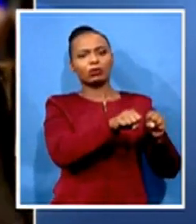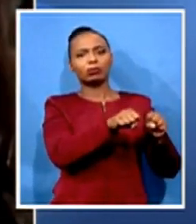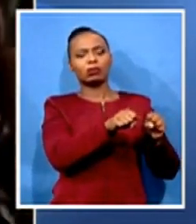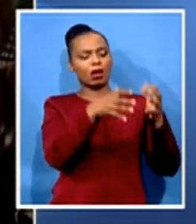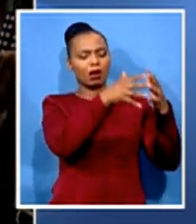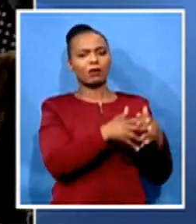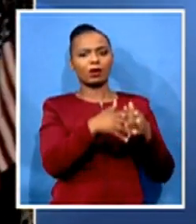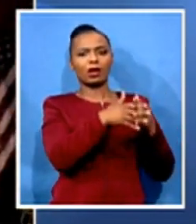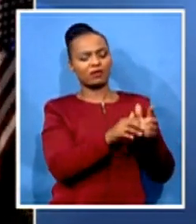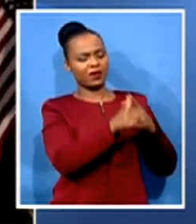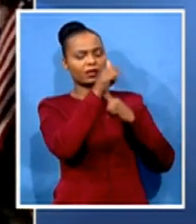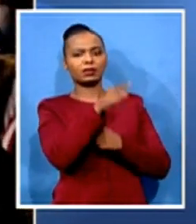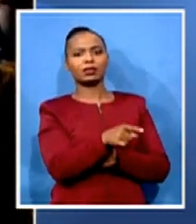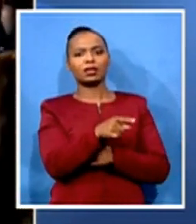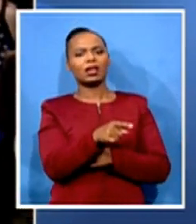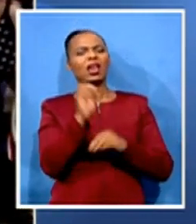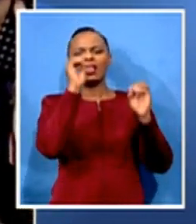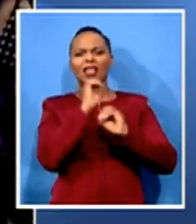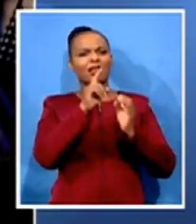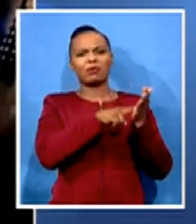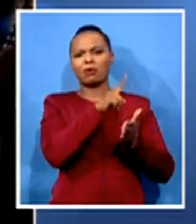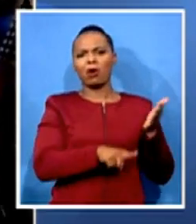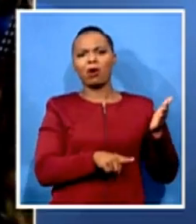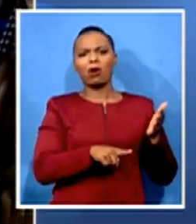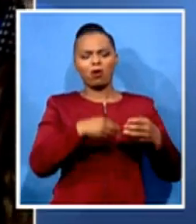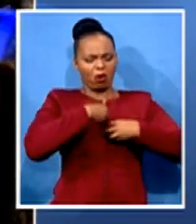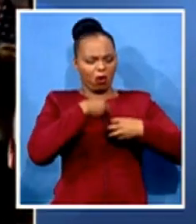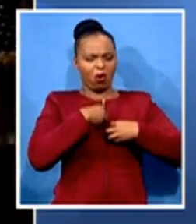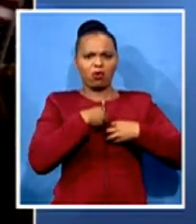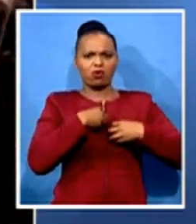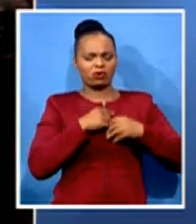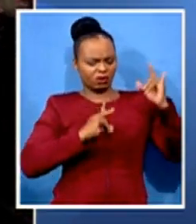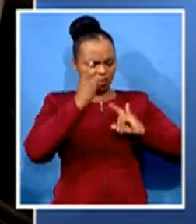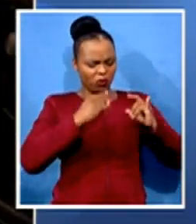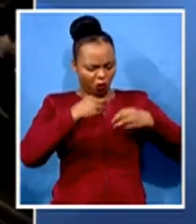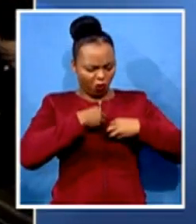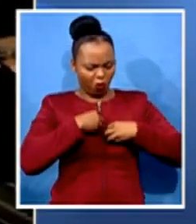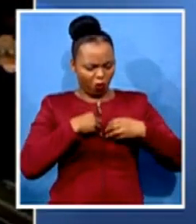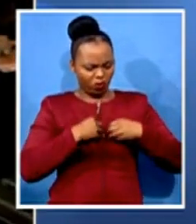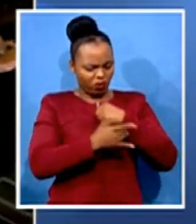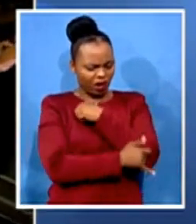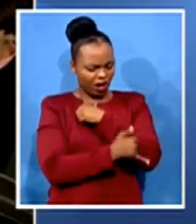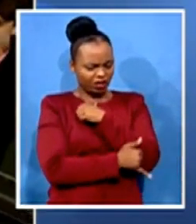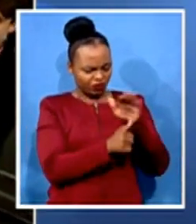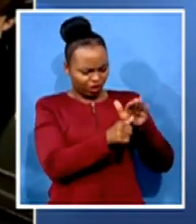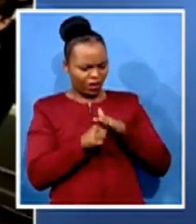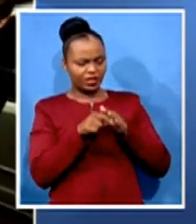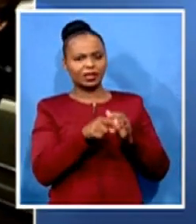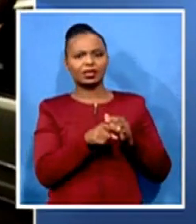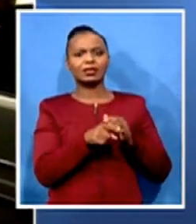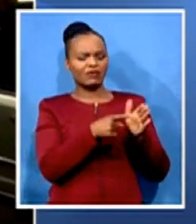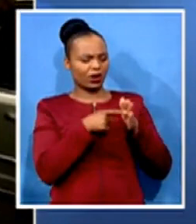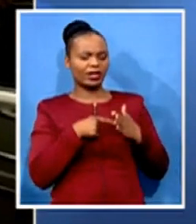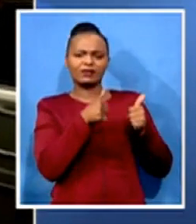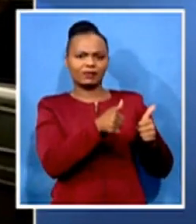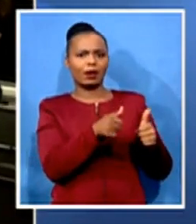prioritizing your own citizens. But that has got limitations, because we live in a global village, particularly